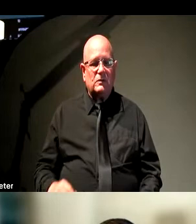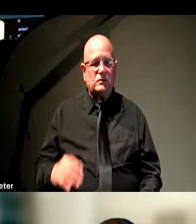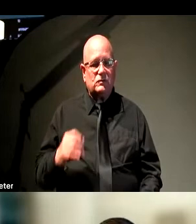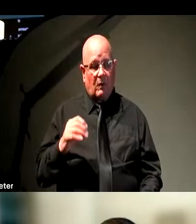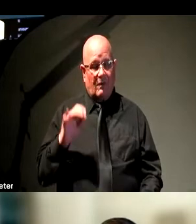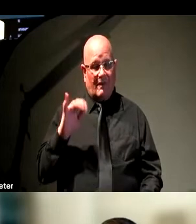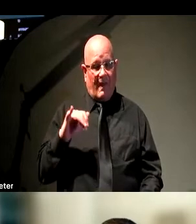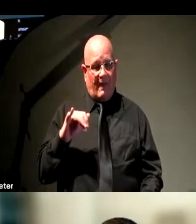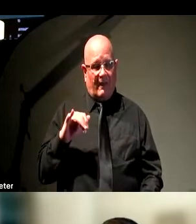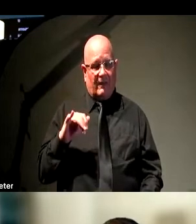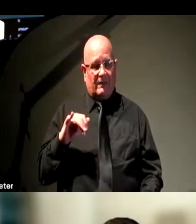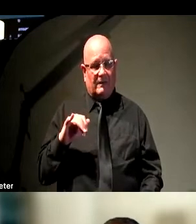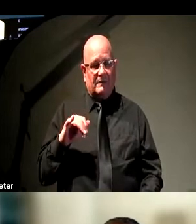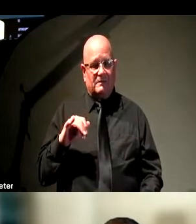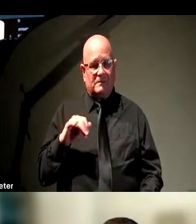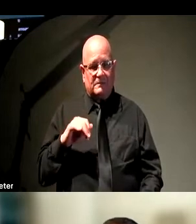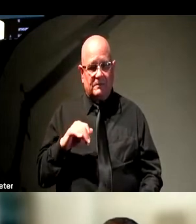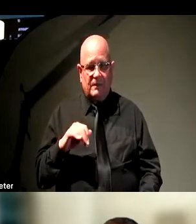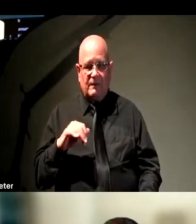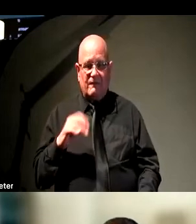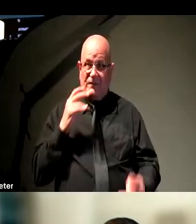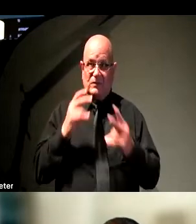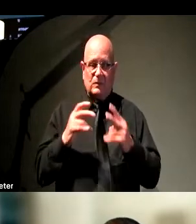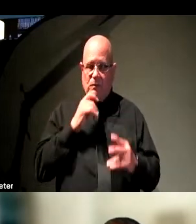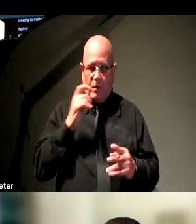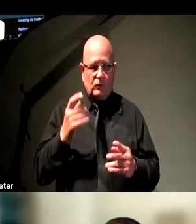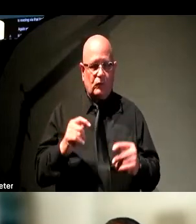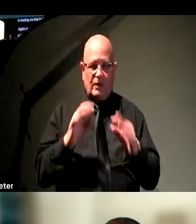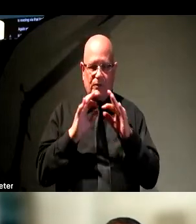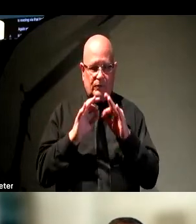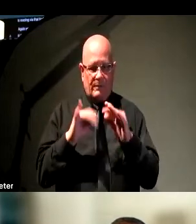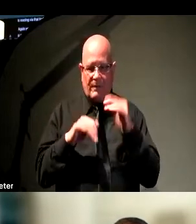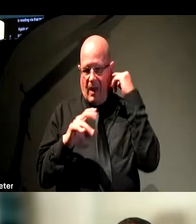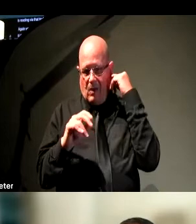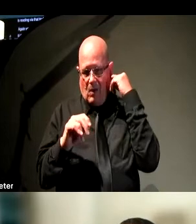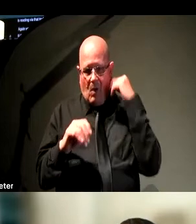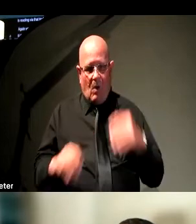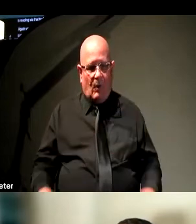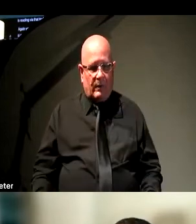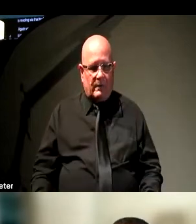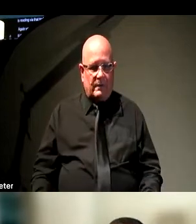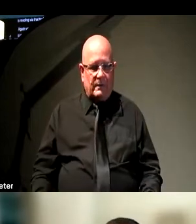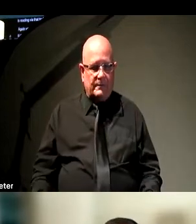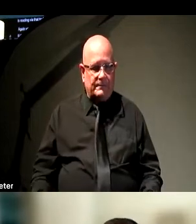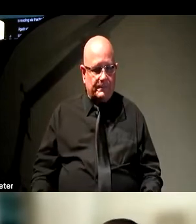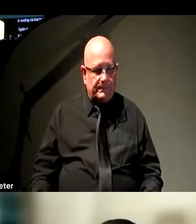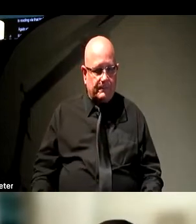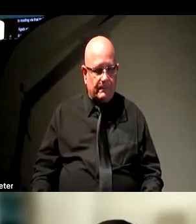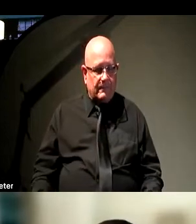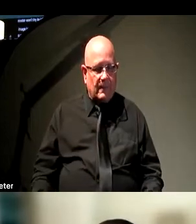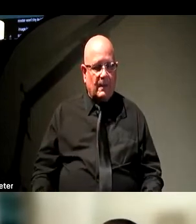a screen reader won't try to interpret what an image looks like. Now, a quick note on